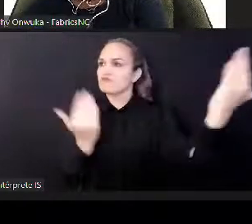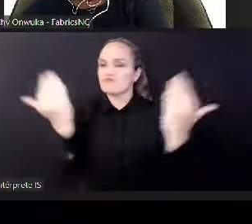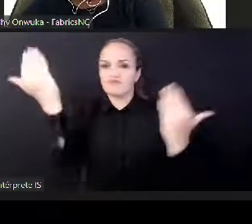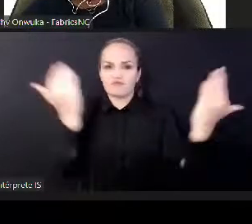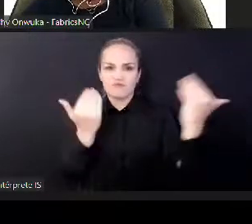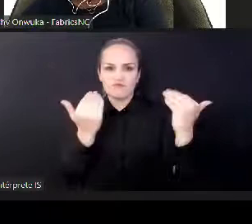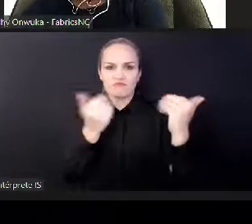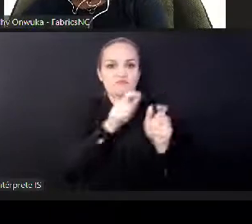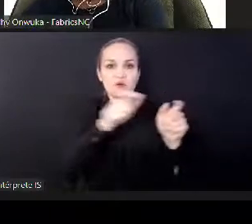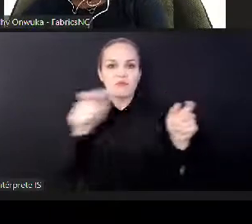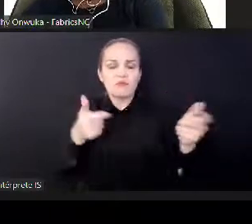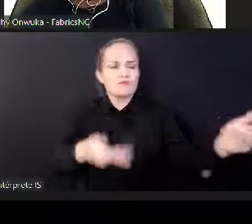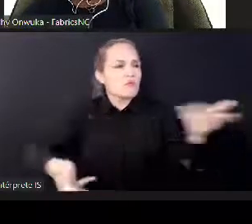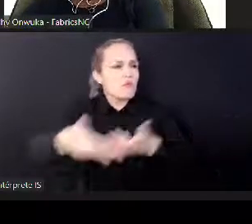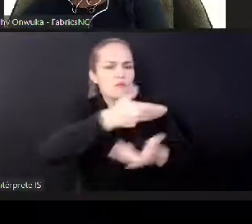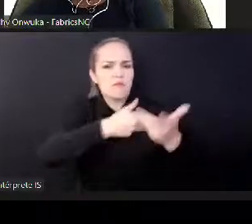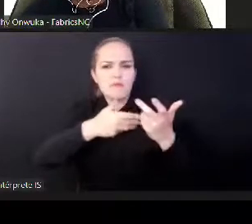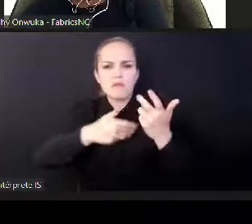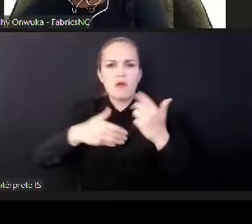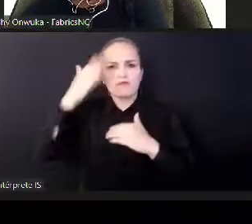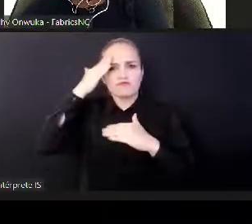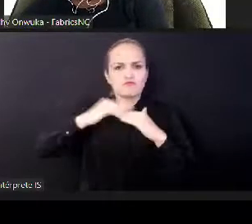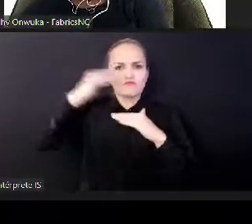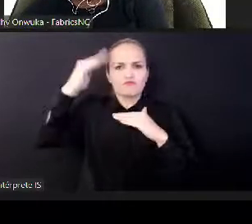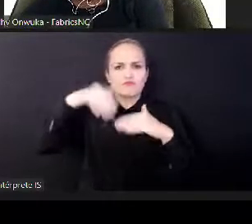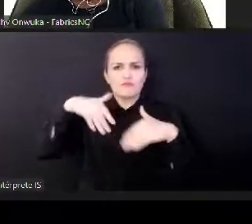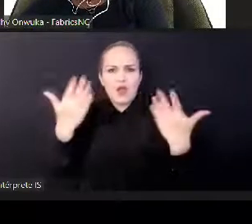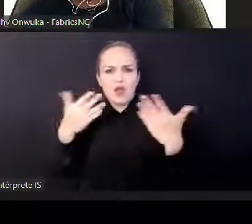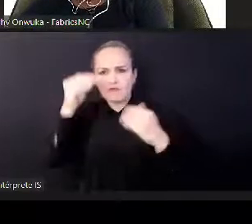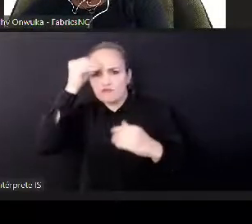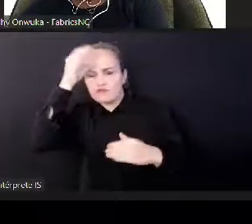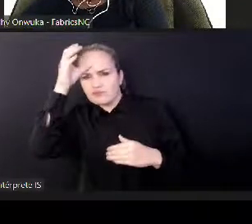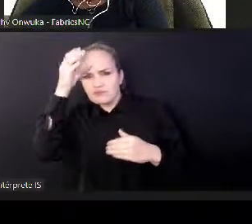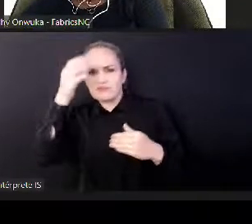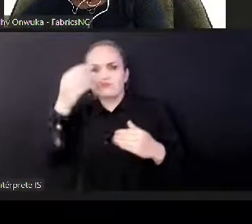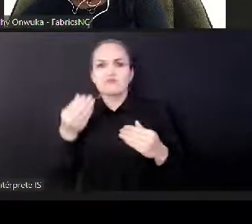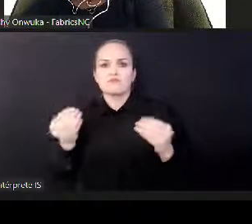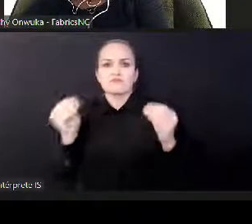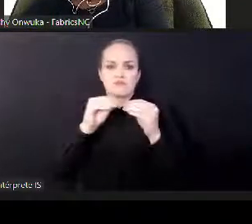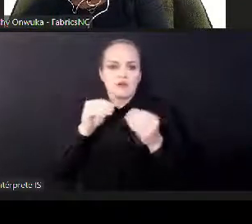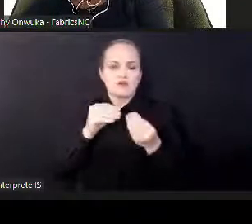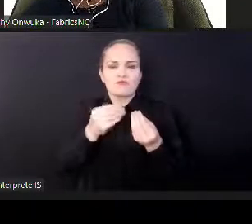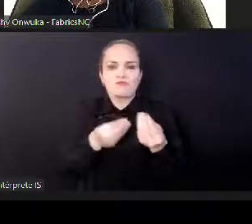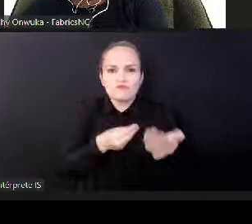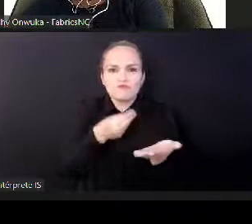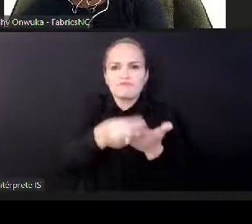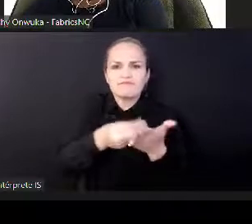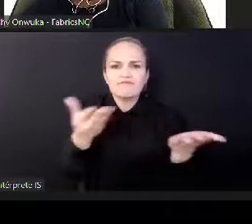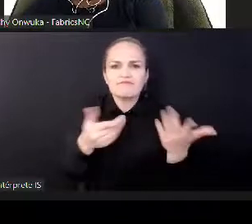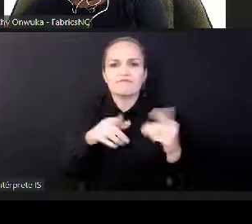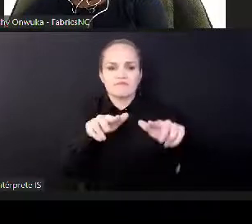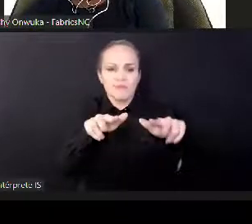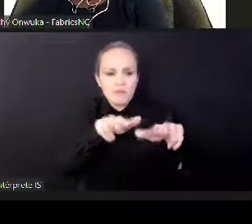research through universities and technical universities in Kenya and Uganda to allow these